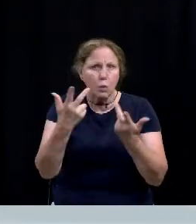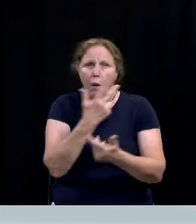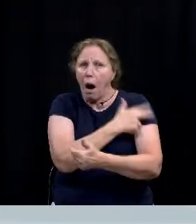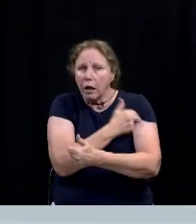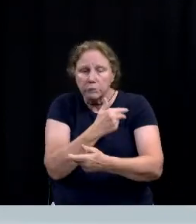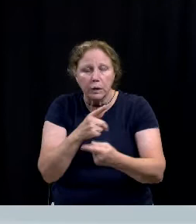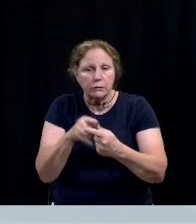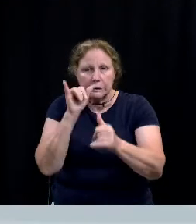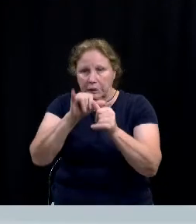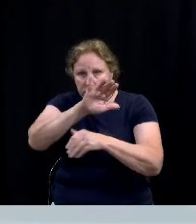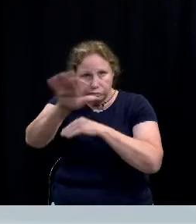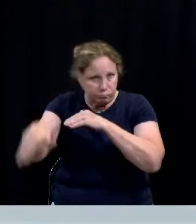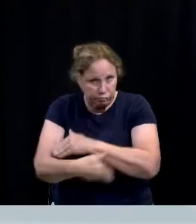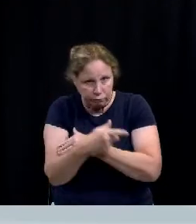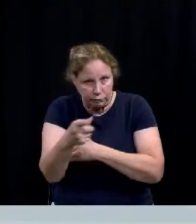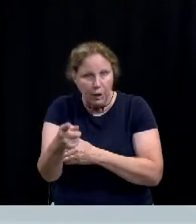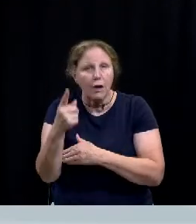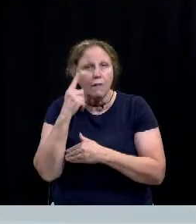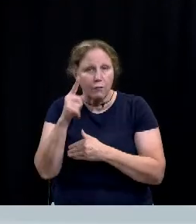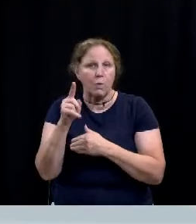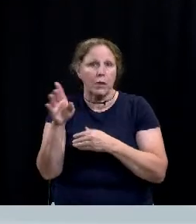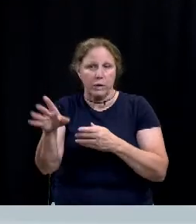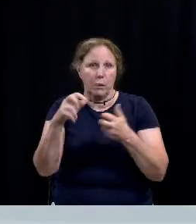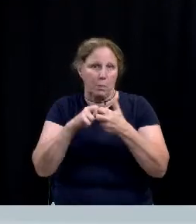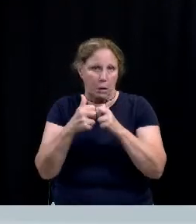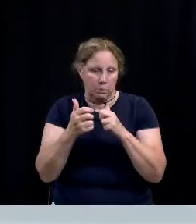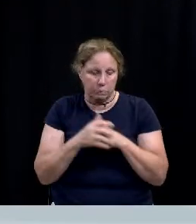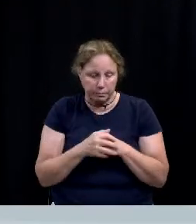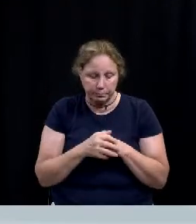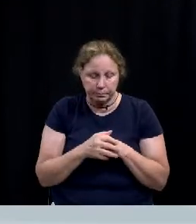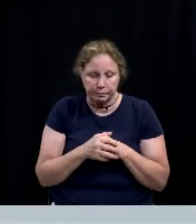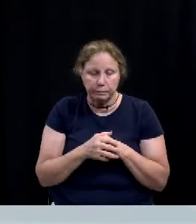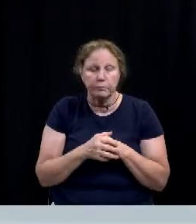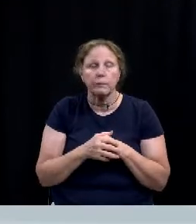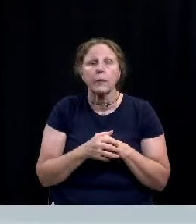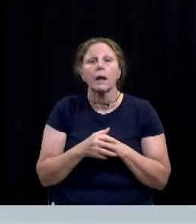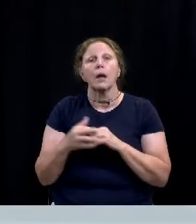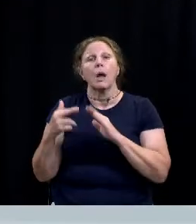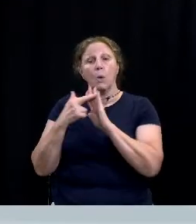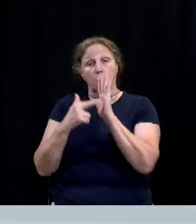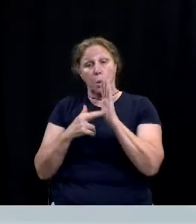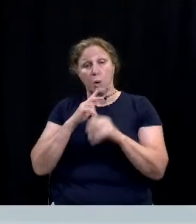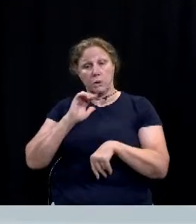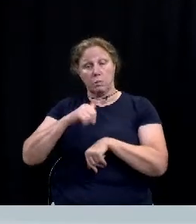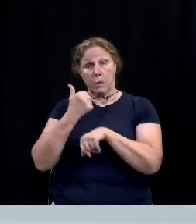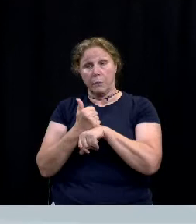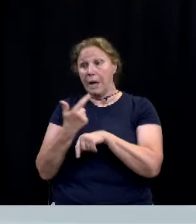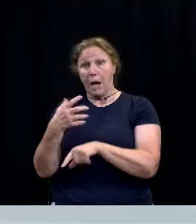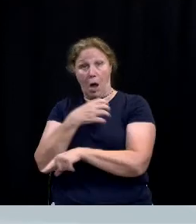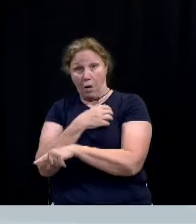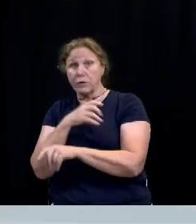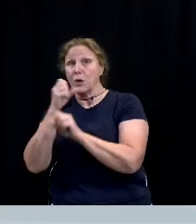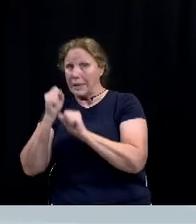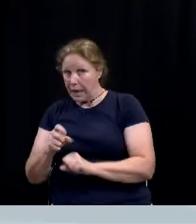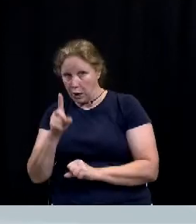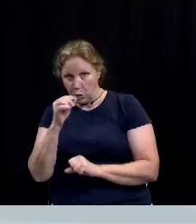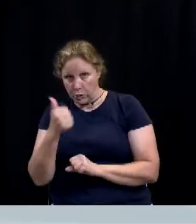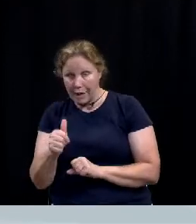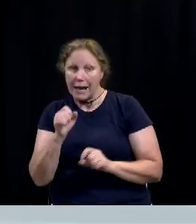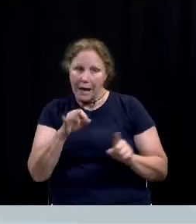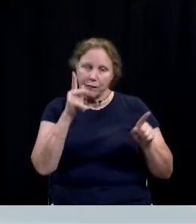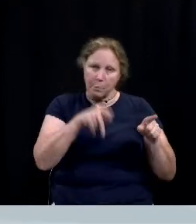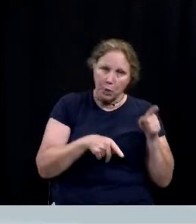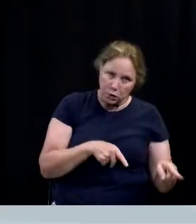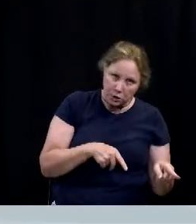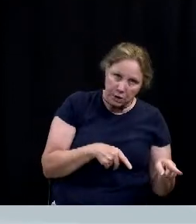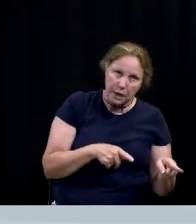center for the acute behavioral health issue statutes provide that any peace officer may take a person into custody if the person is